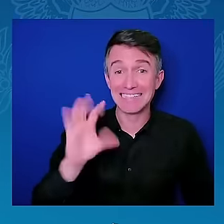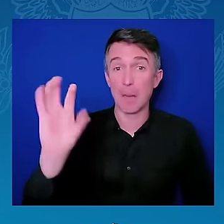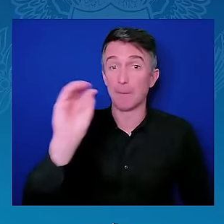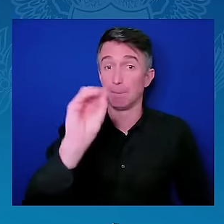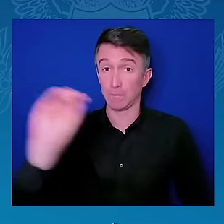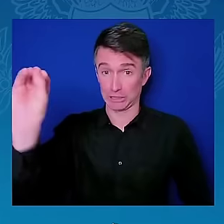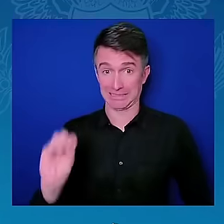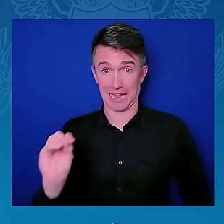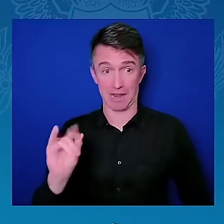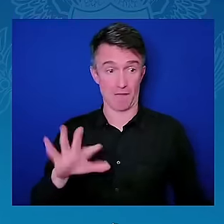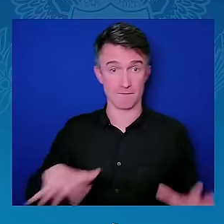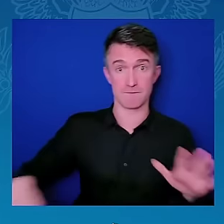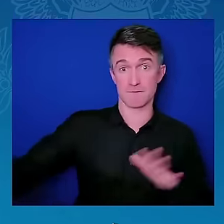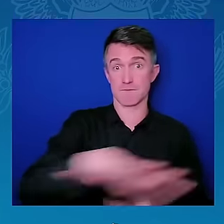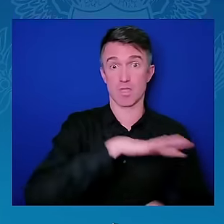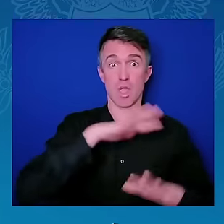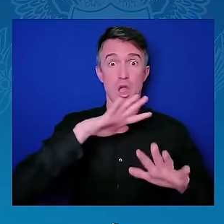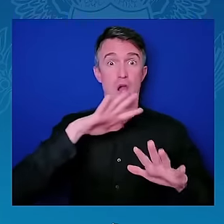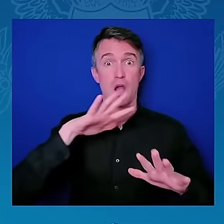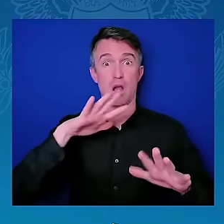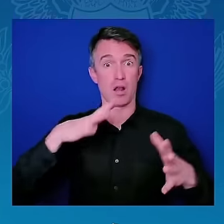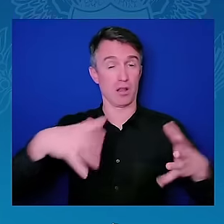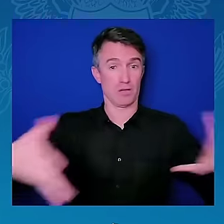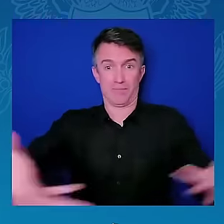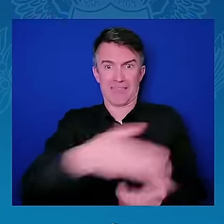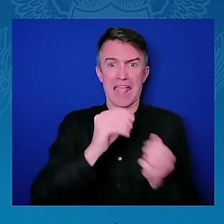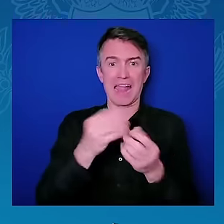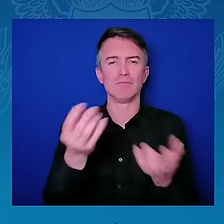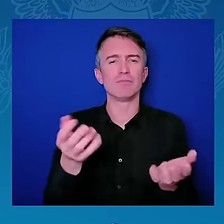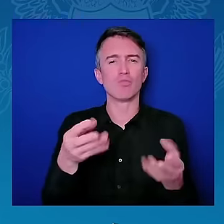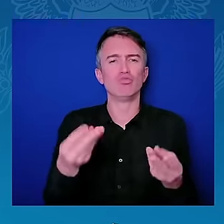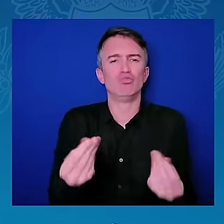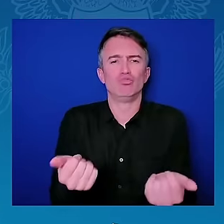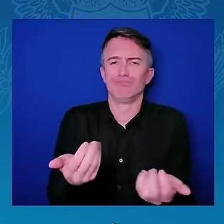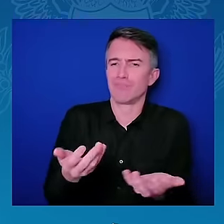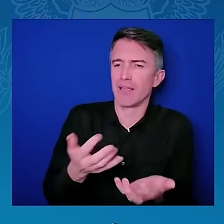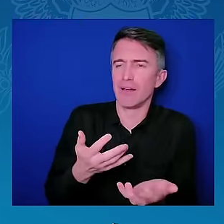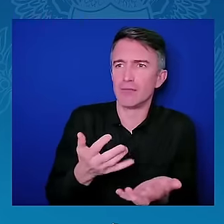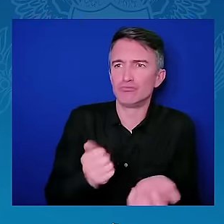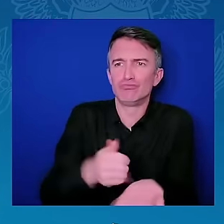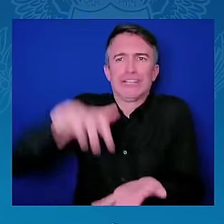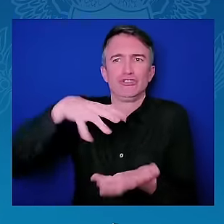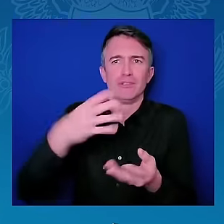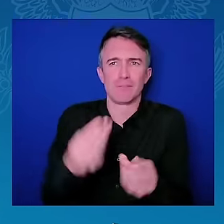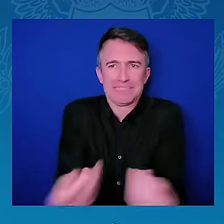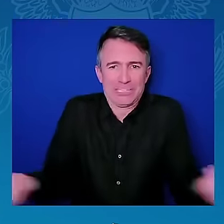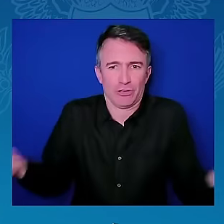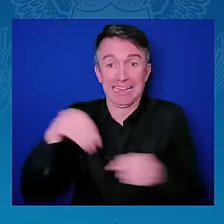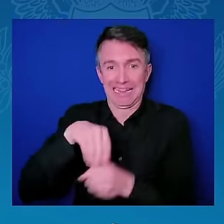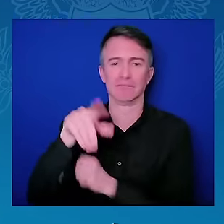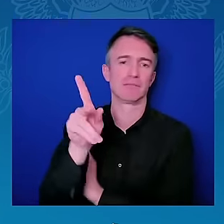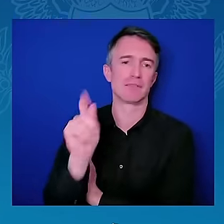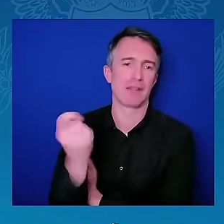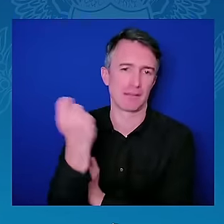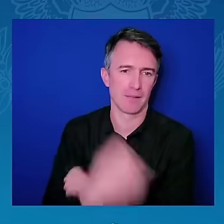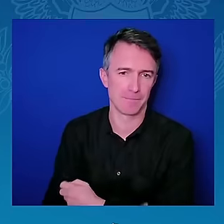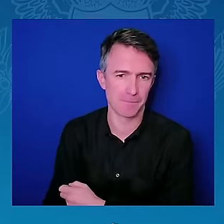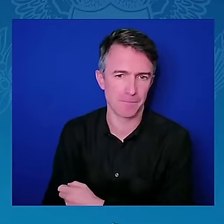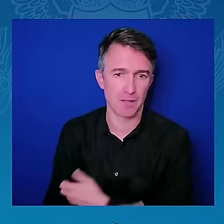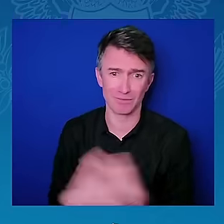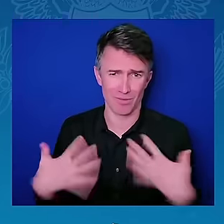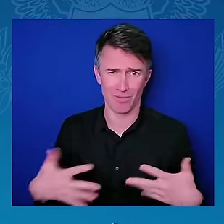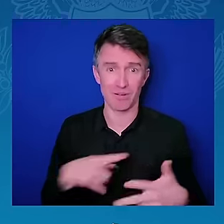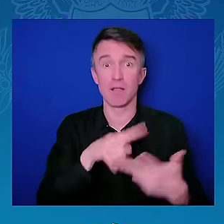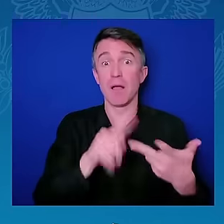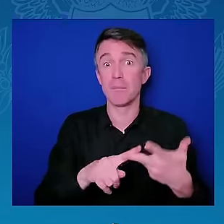continent in a corner looking weak and defeated and a victim? So we decided to change the